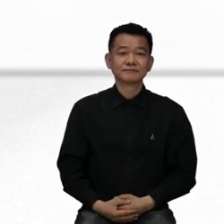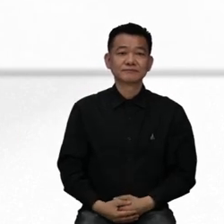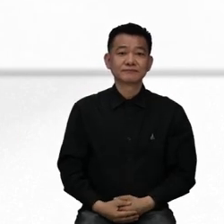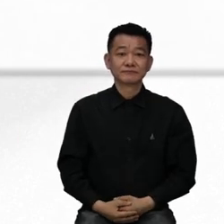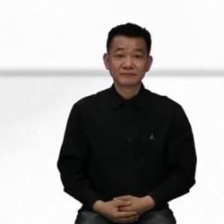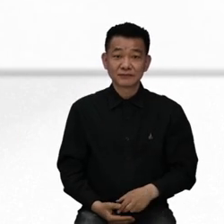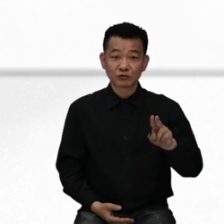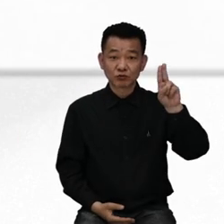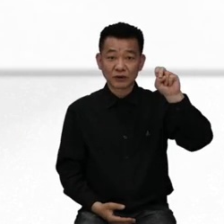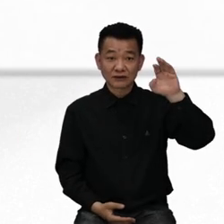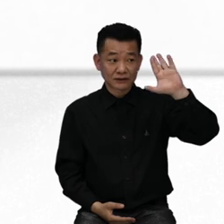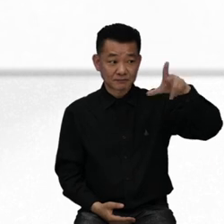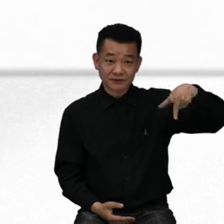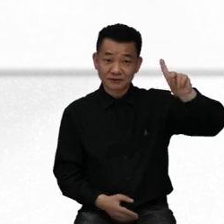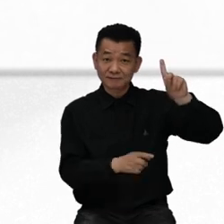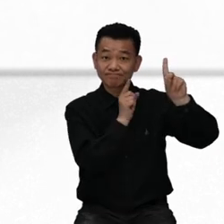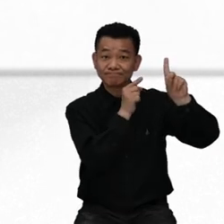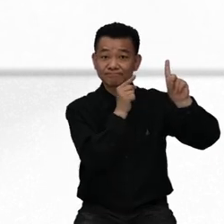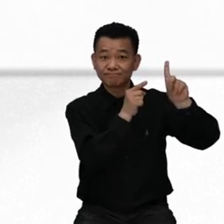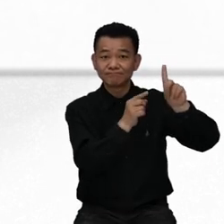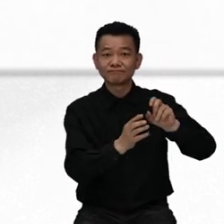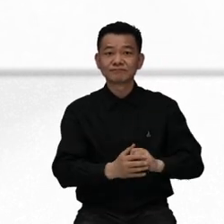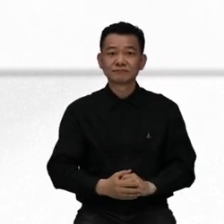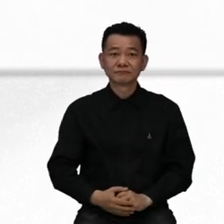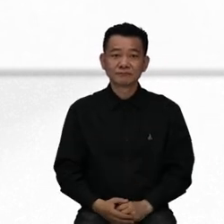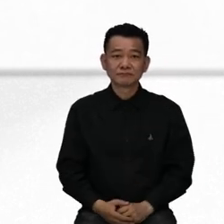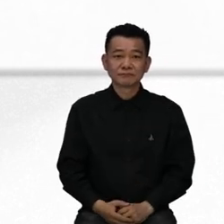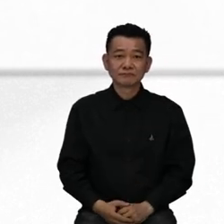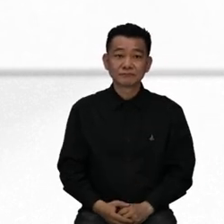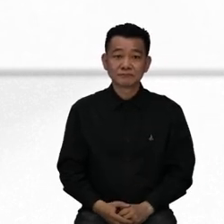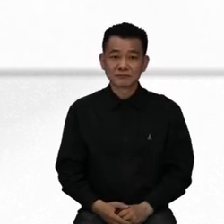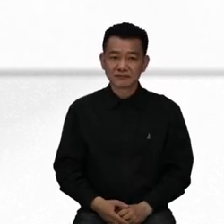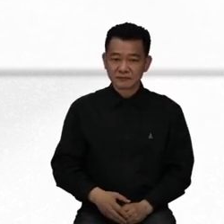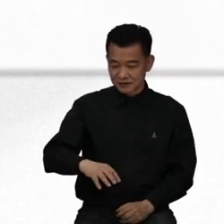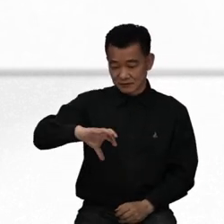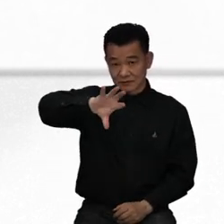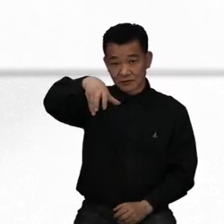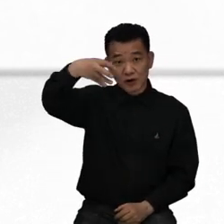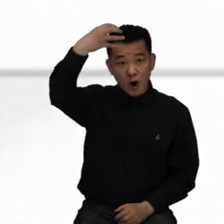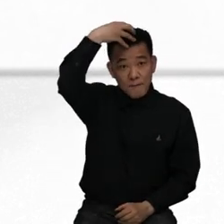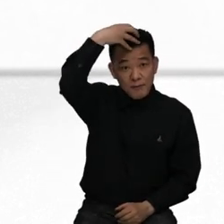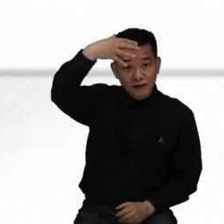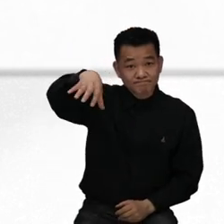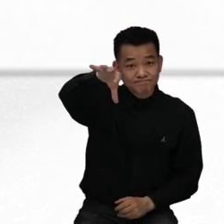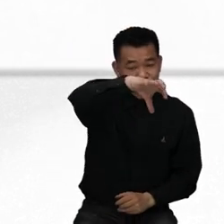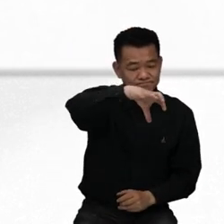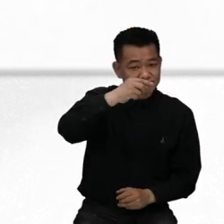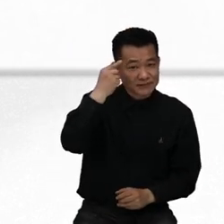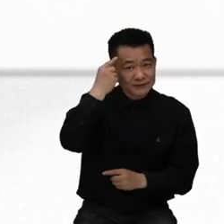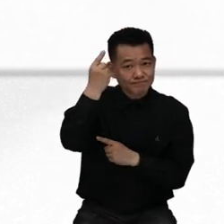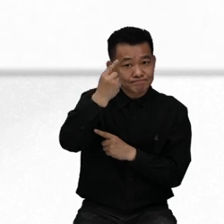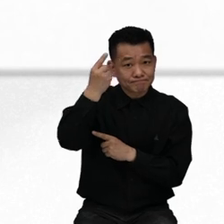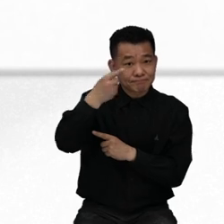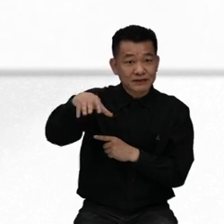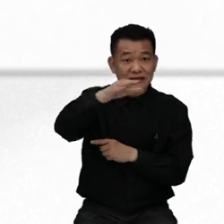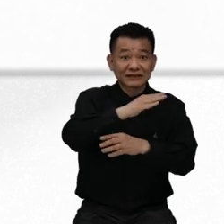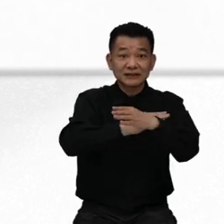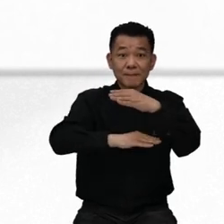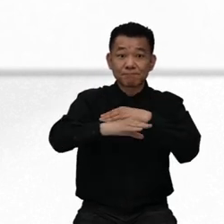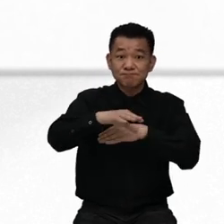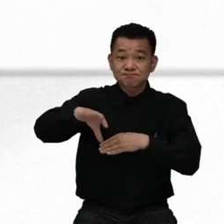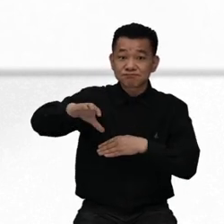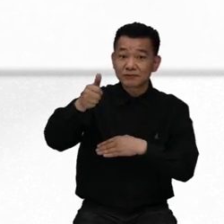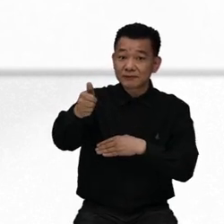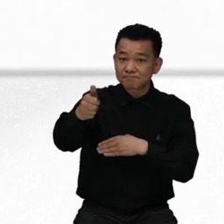UN Convention on the Rights of Persons with Disabilities considers the position of each government while reflecting and